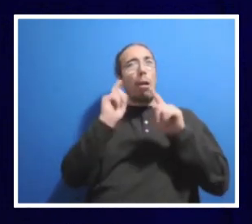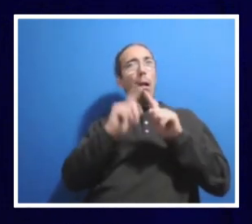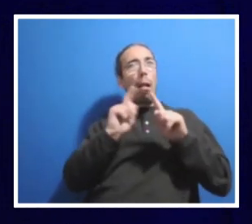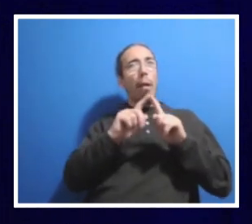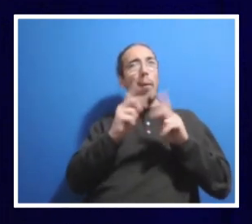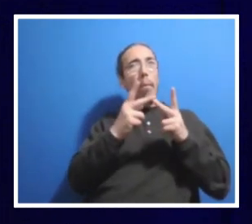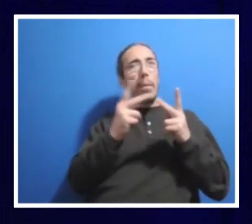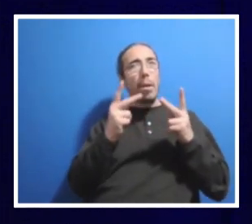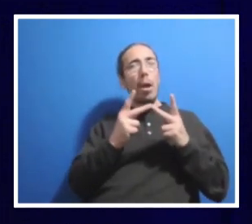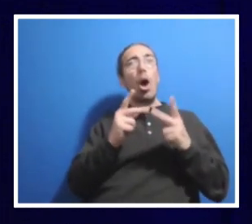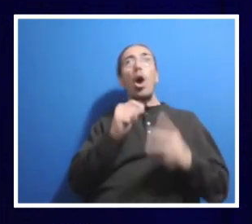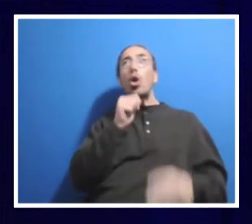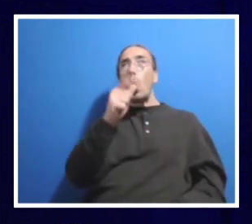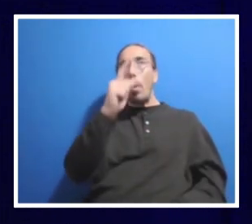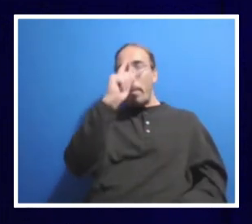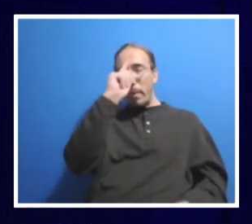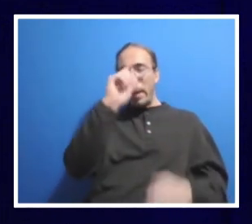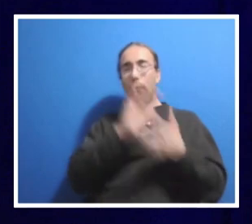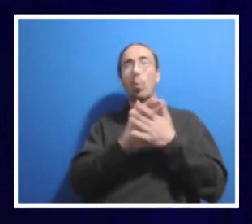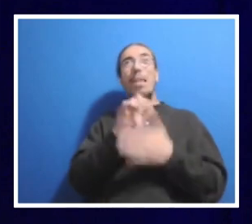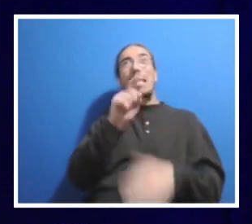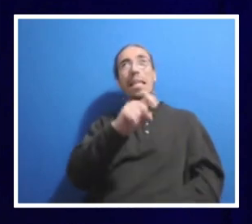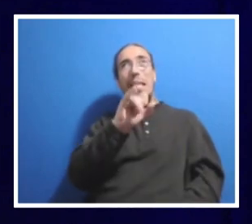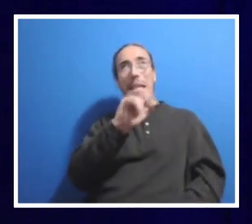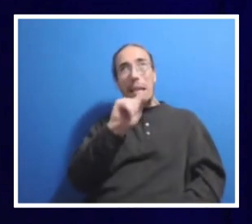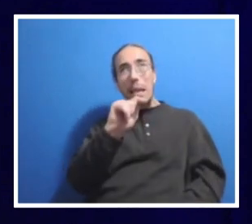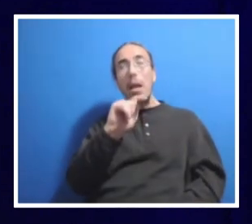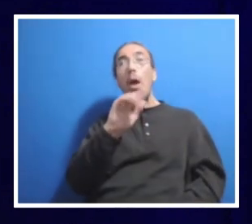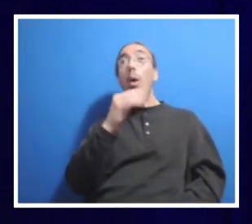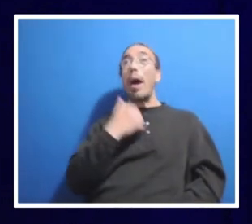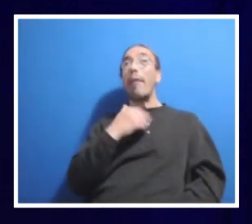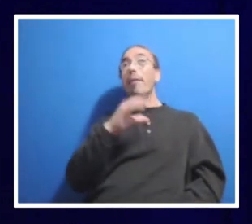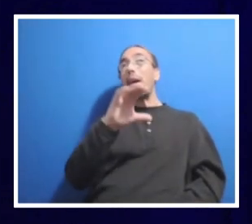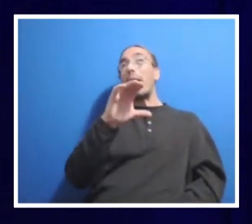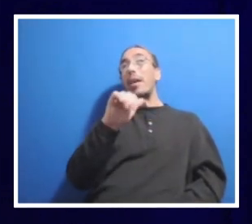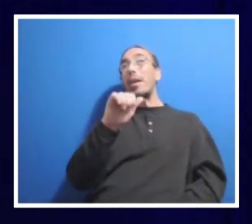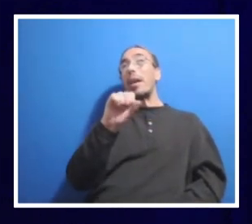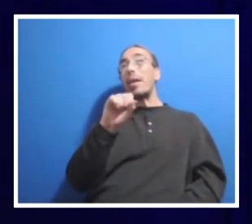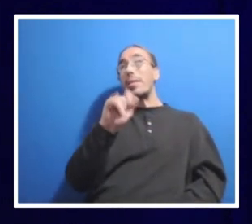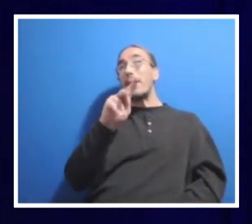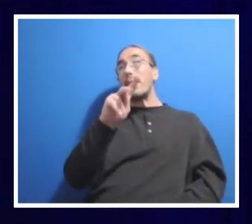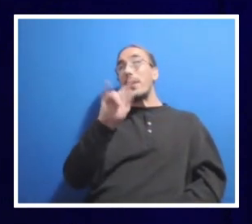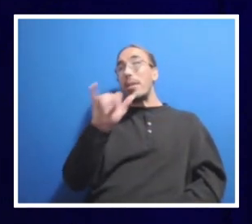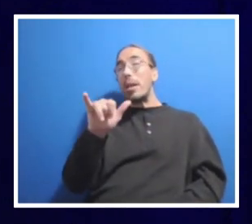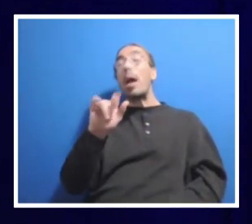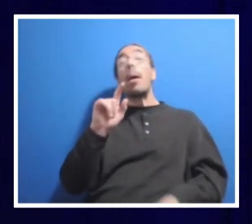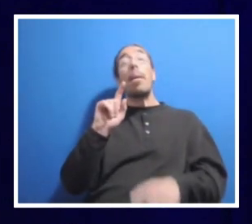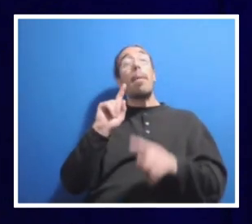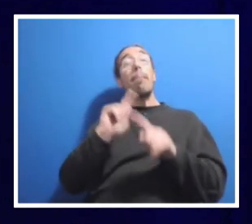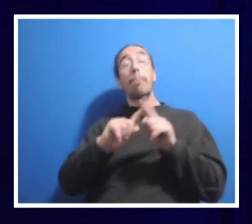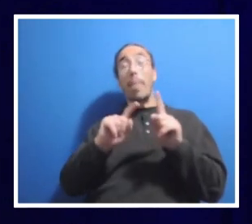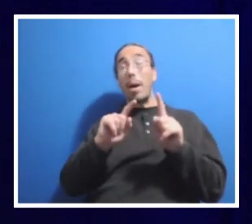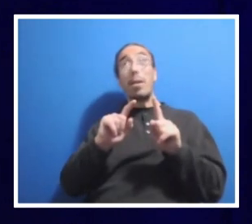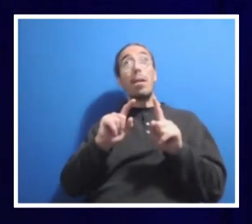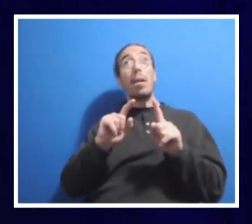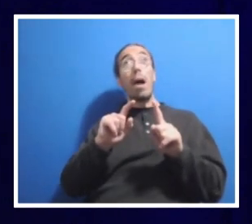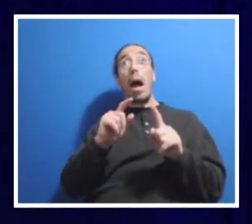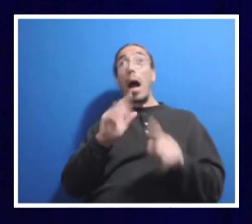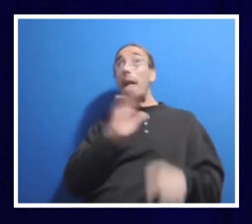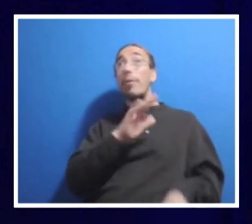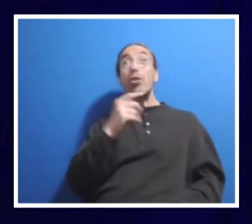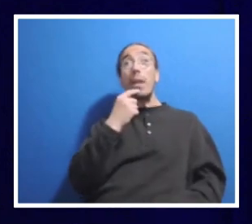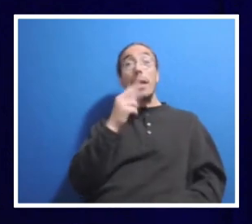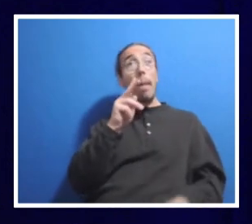don't think we need it. We have capacity. Now, I never just jumped to the conclusion that that person is right because there may be